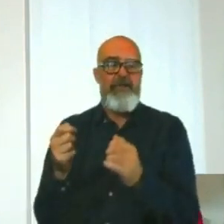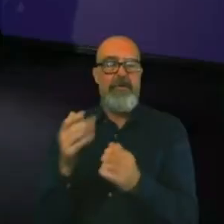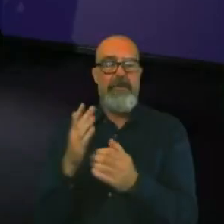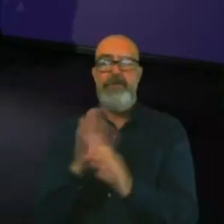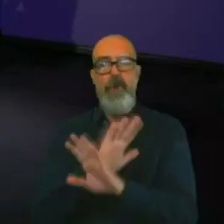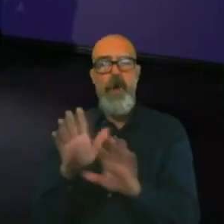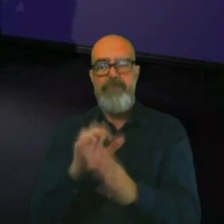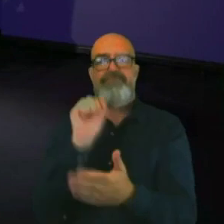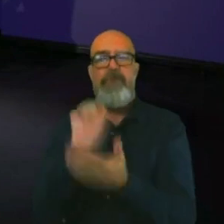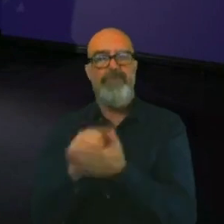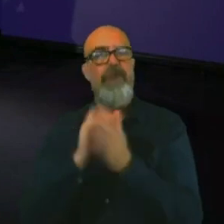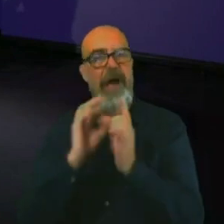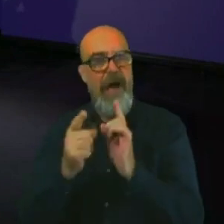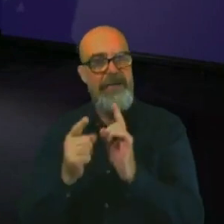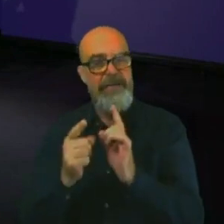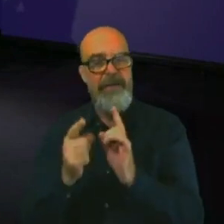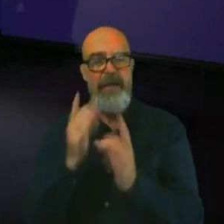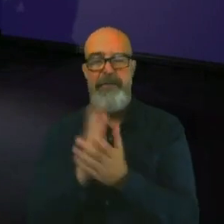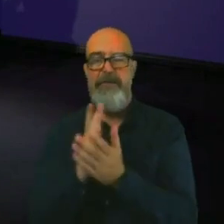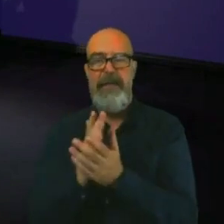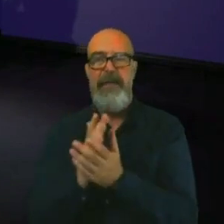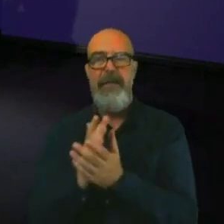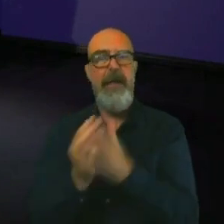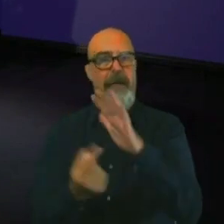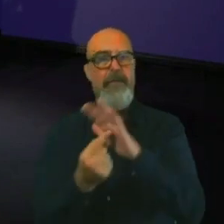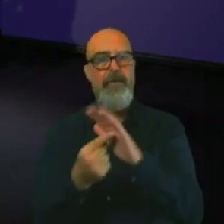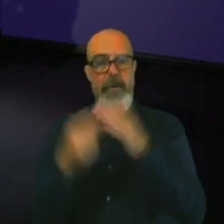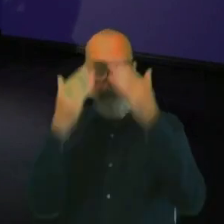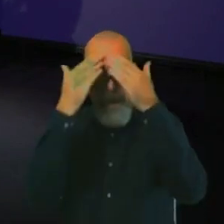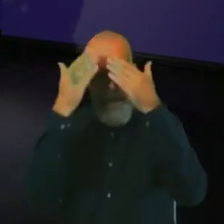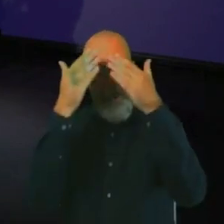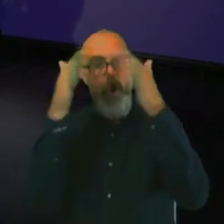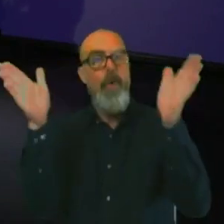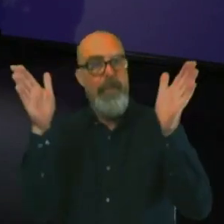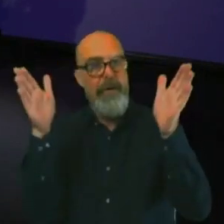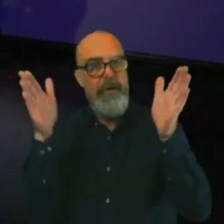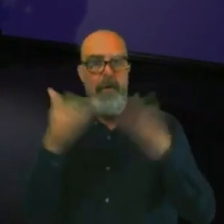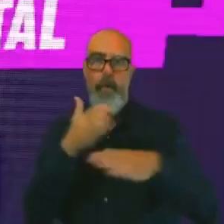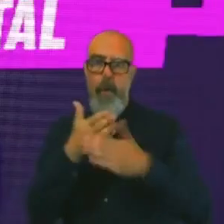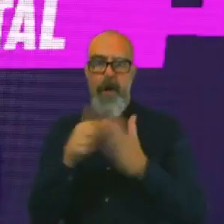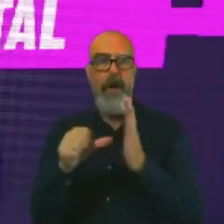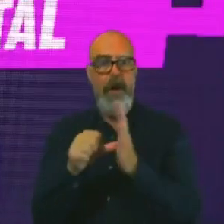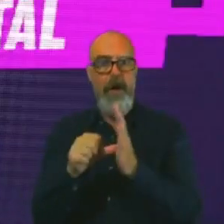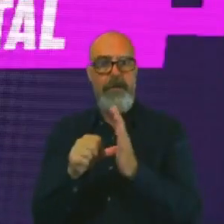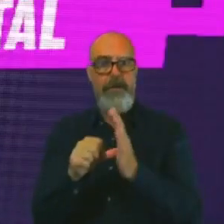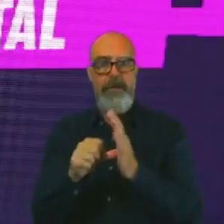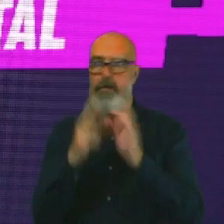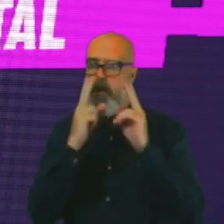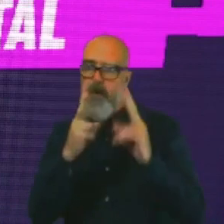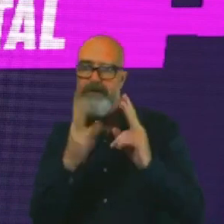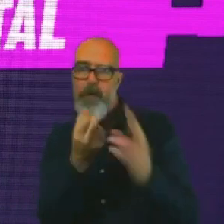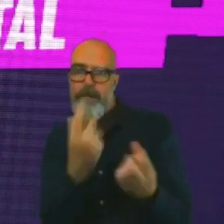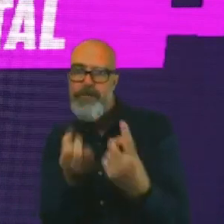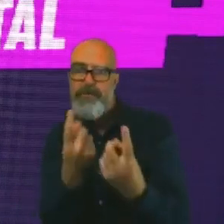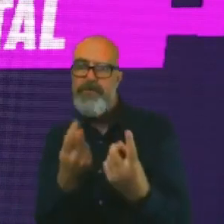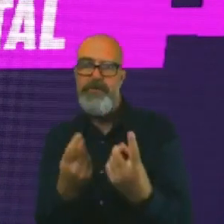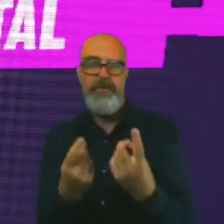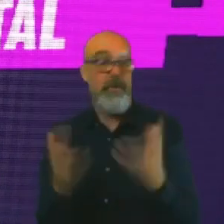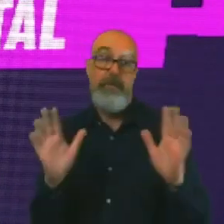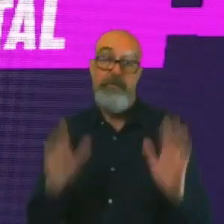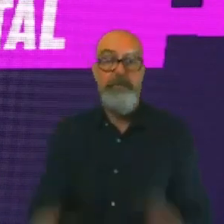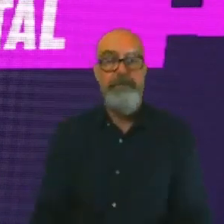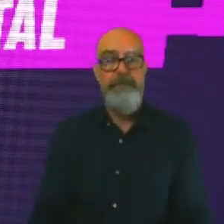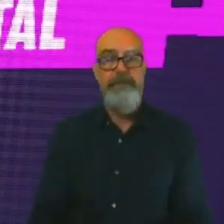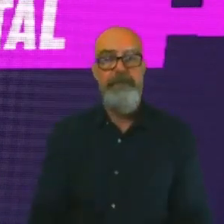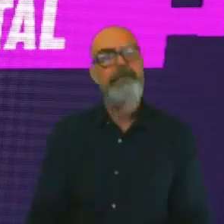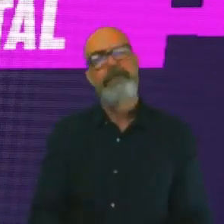Yeah. Keep your mind open, you know, work as hard as you can. Give yourself options. Keep that mind open. Andrea now, somebody